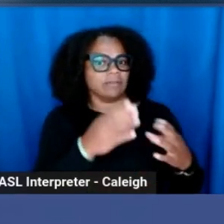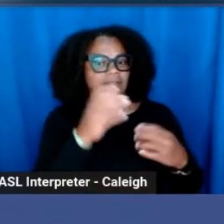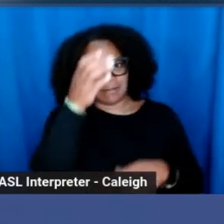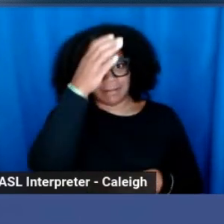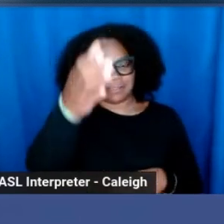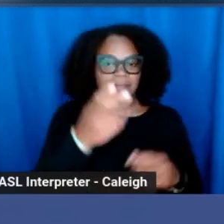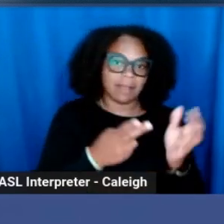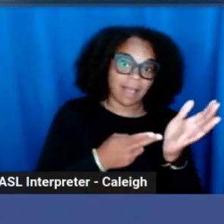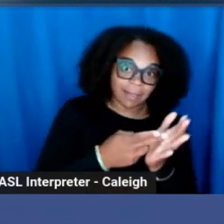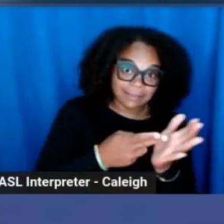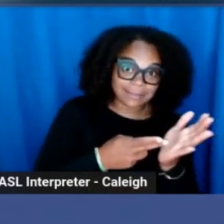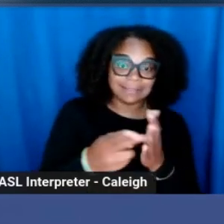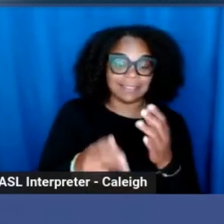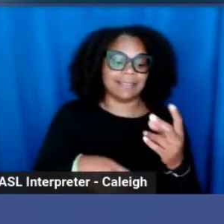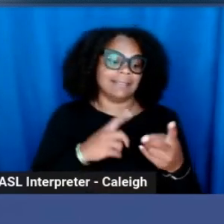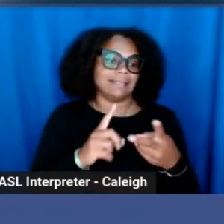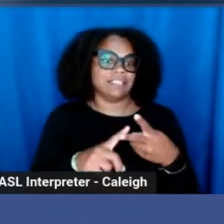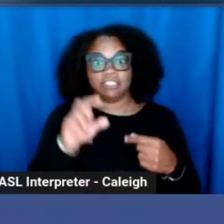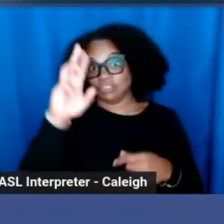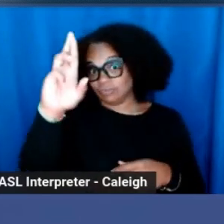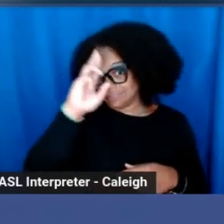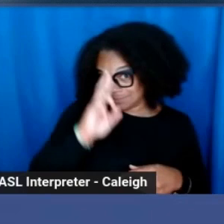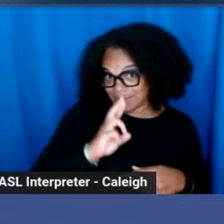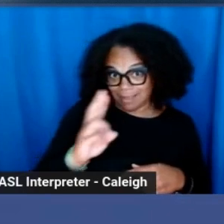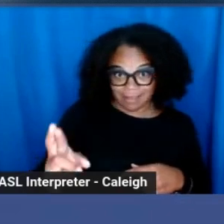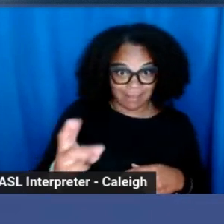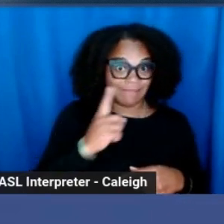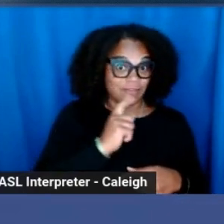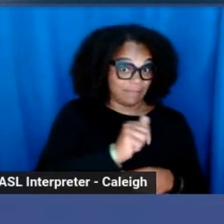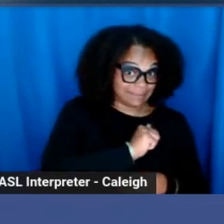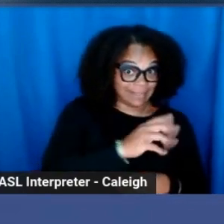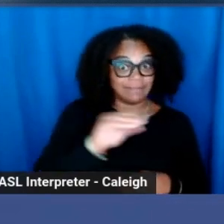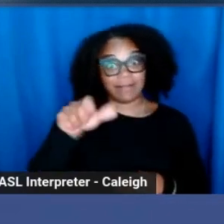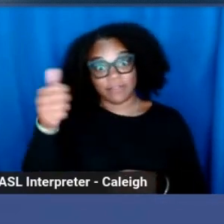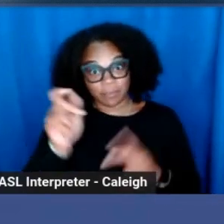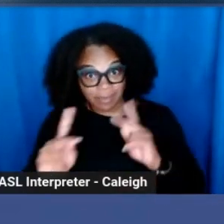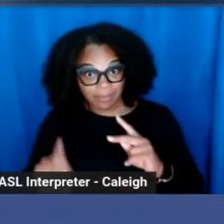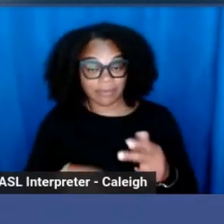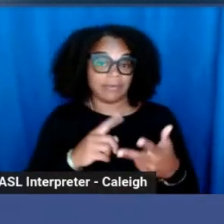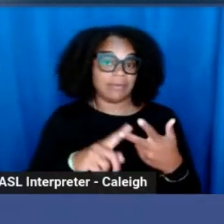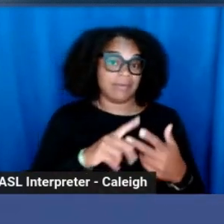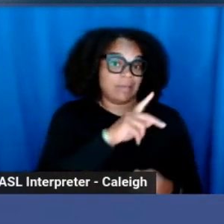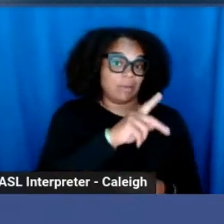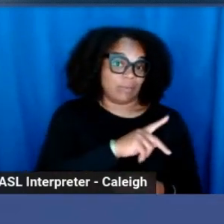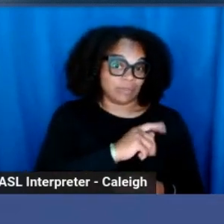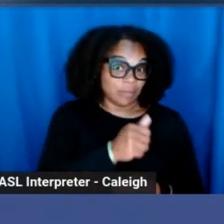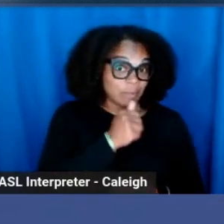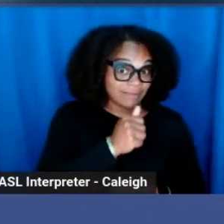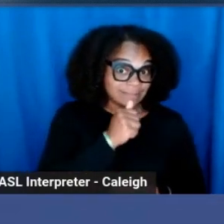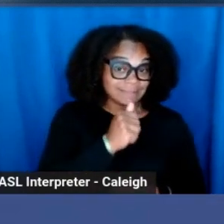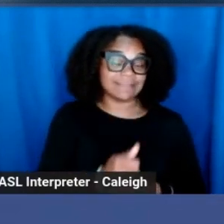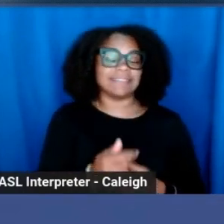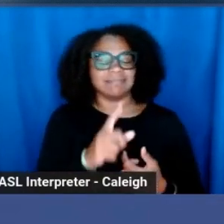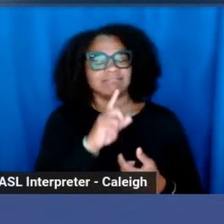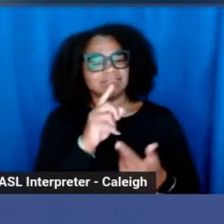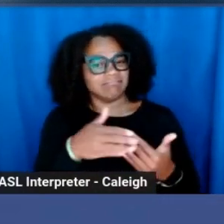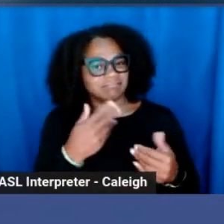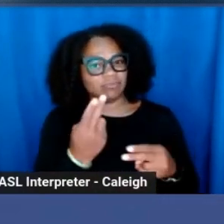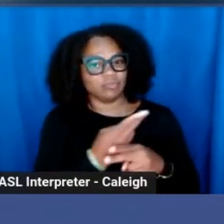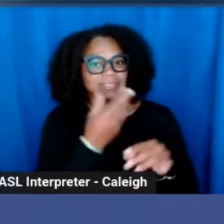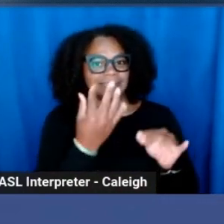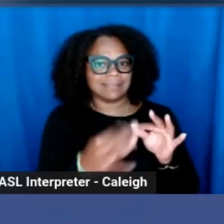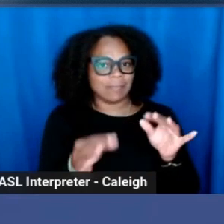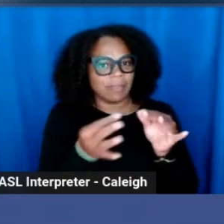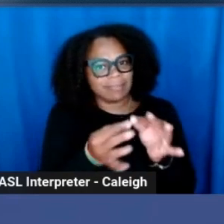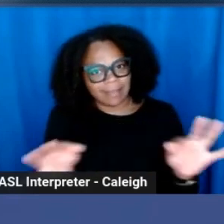respect for yourself and others, as well as personal privacy. It's really easy to just use simple language such